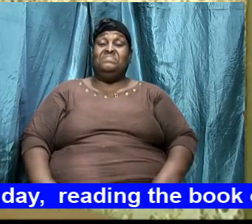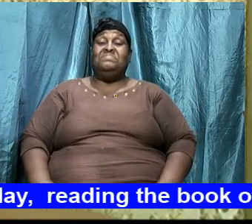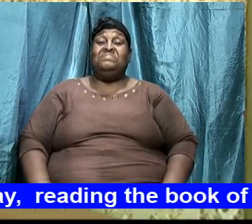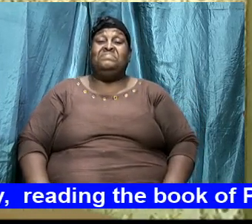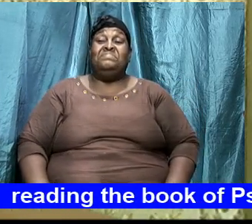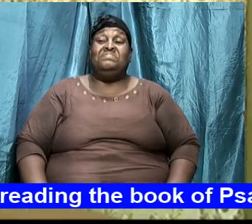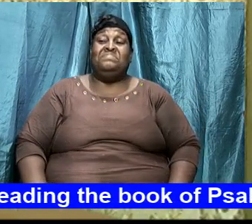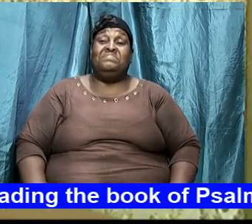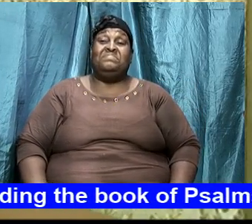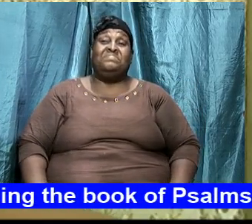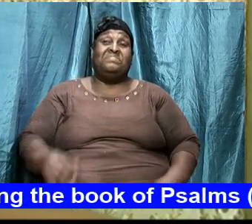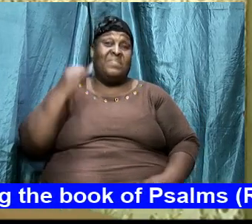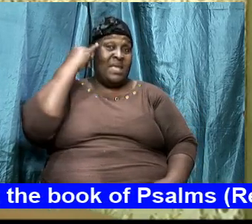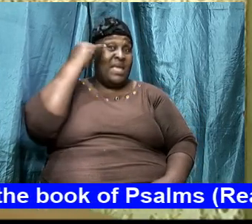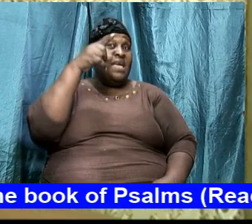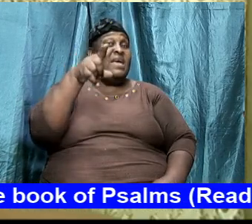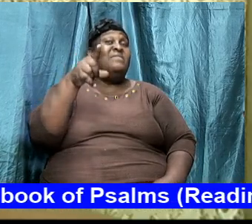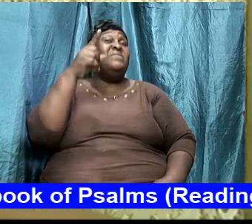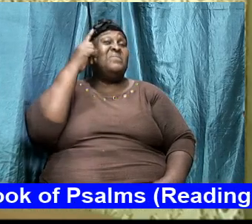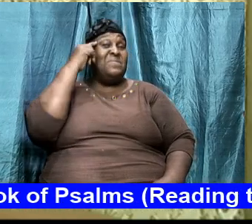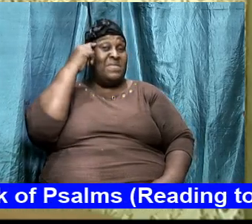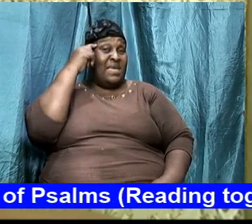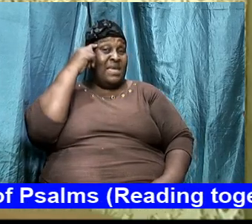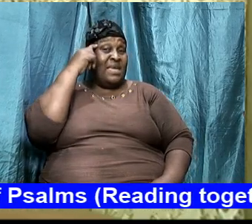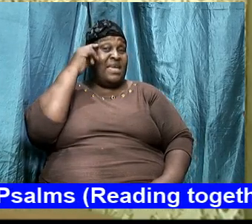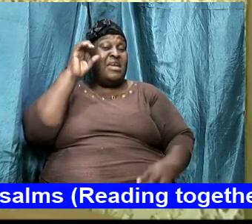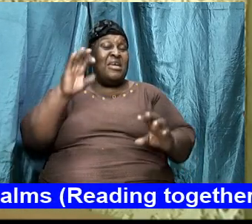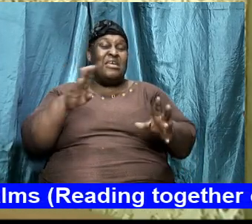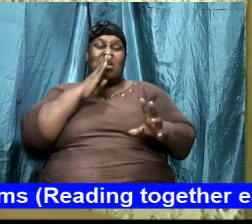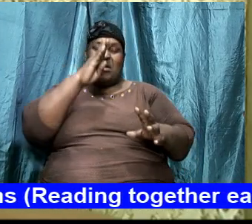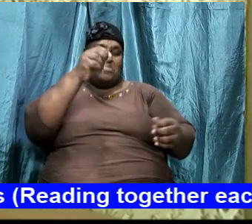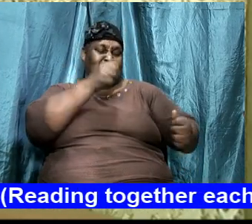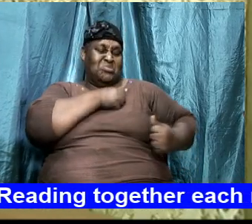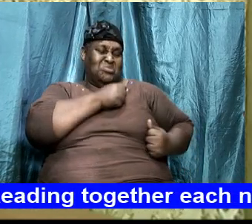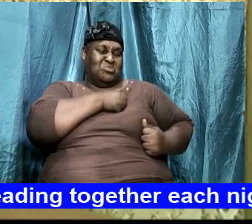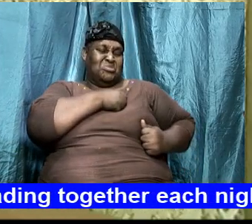so if you think that you can be a soldier in the large army